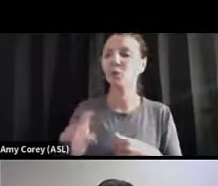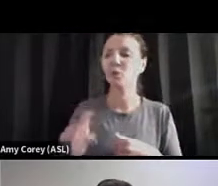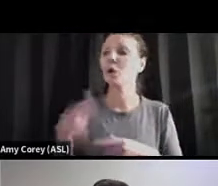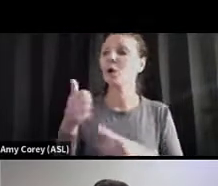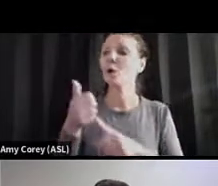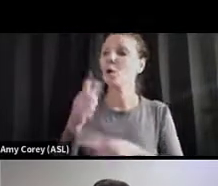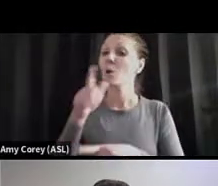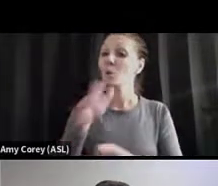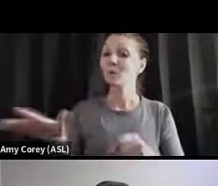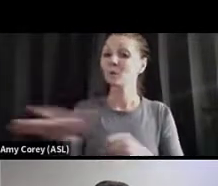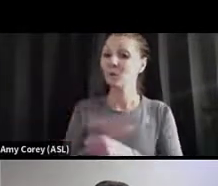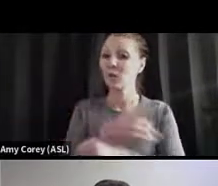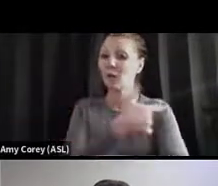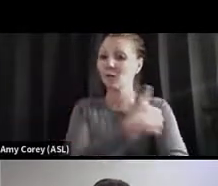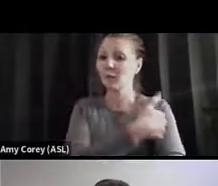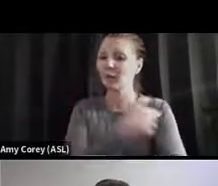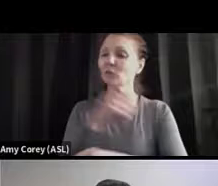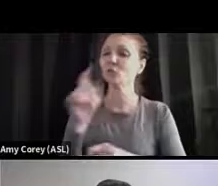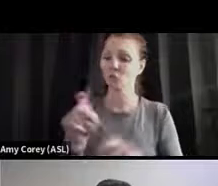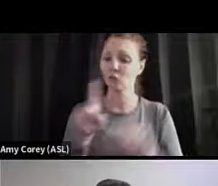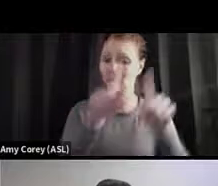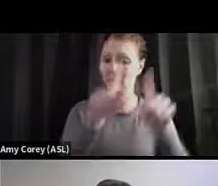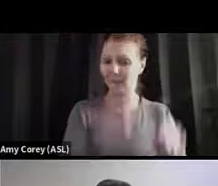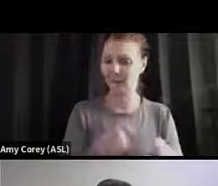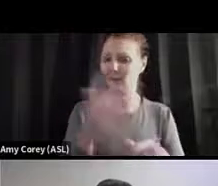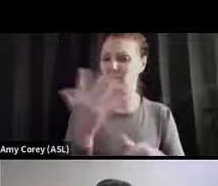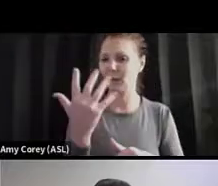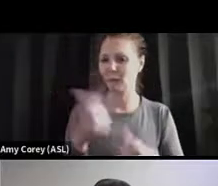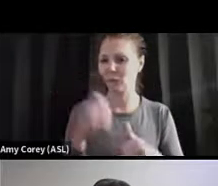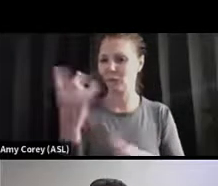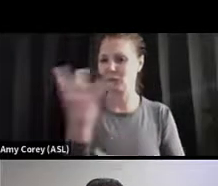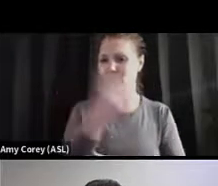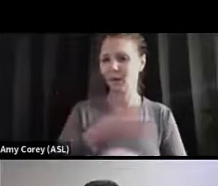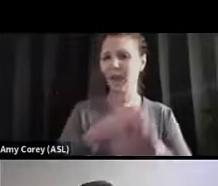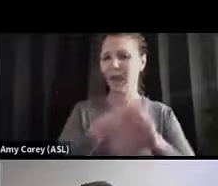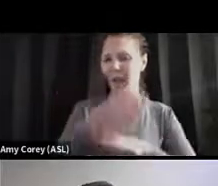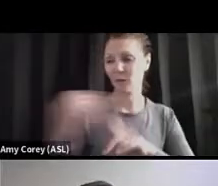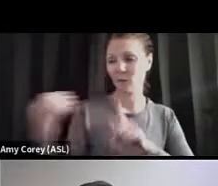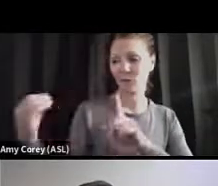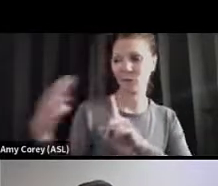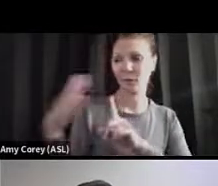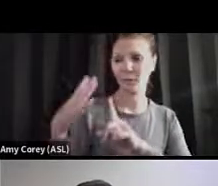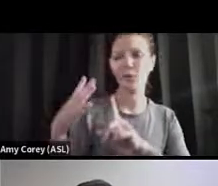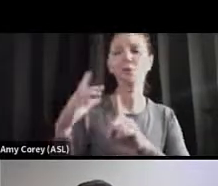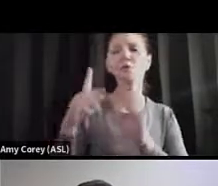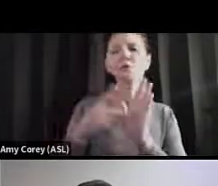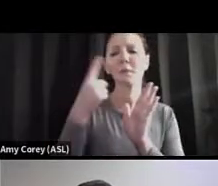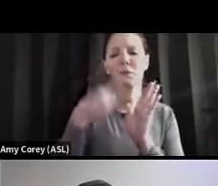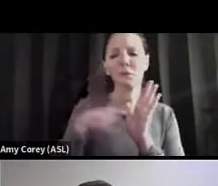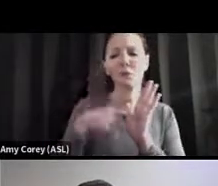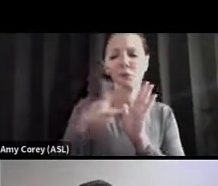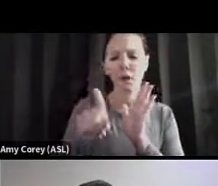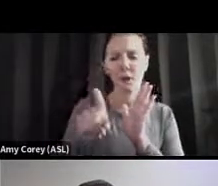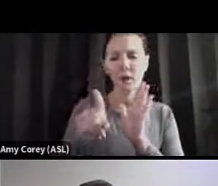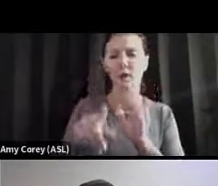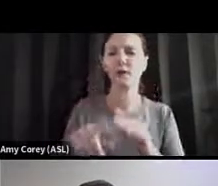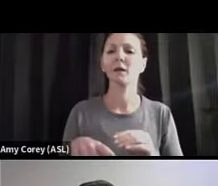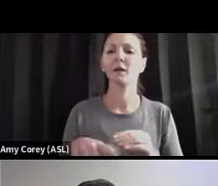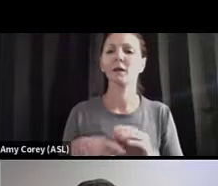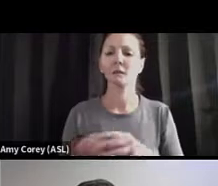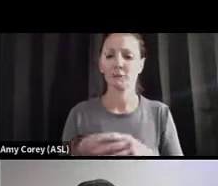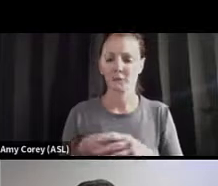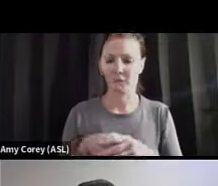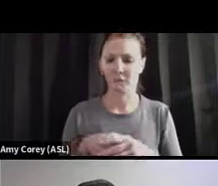five to seven days after the exposure, just to double check. And they should be sure to do practice good mitigation